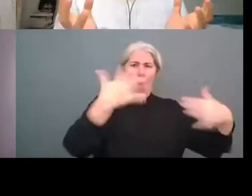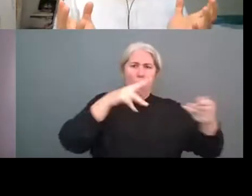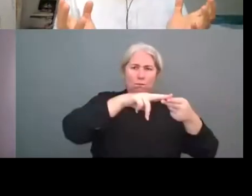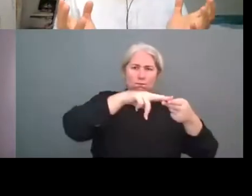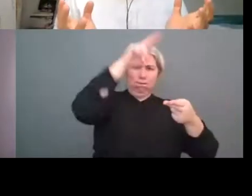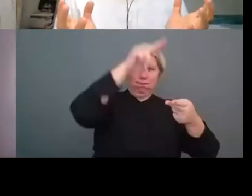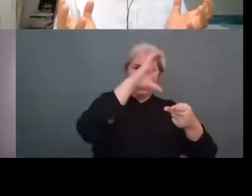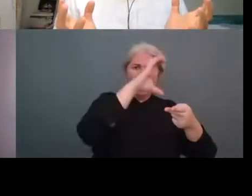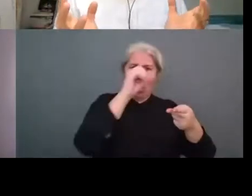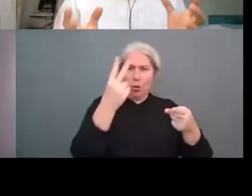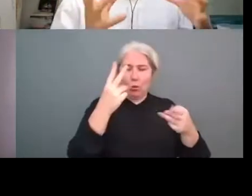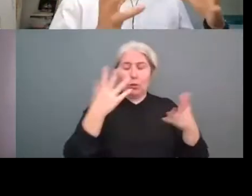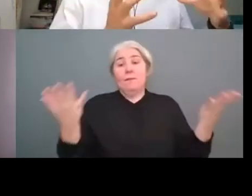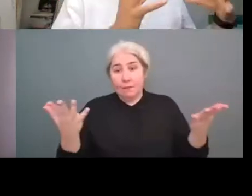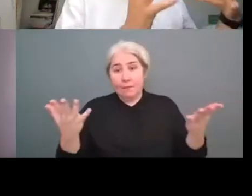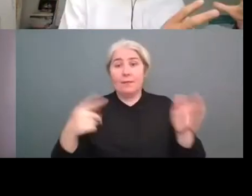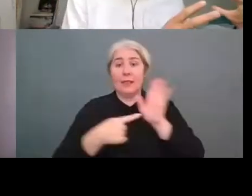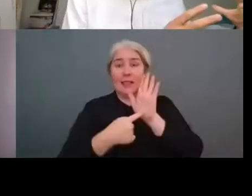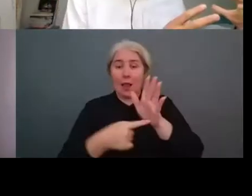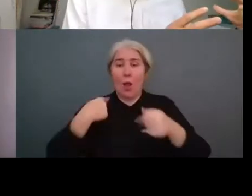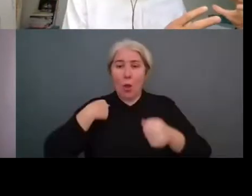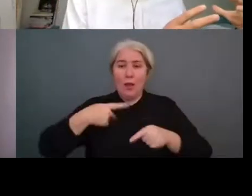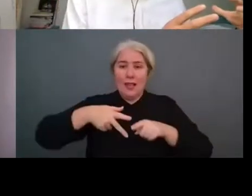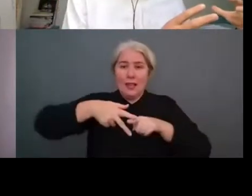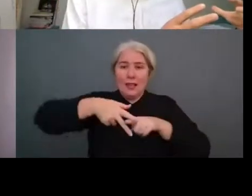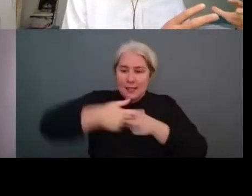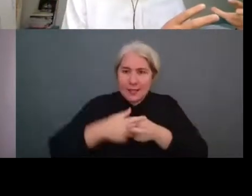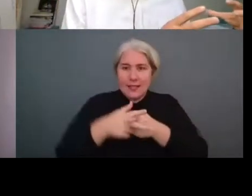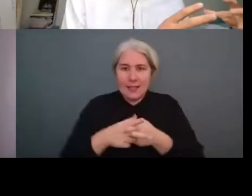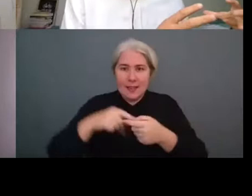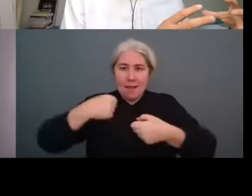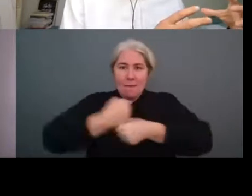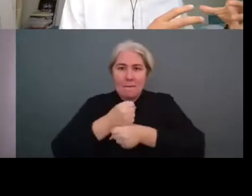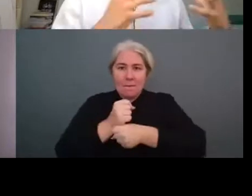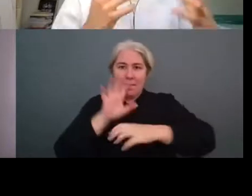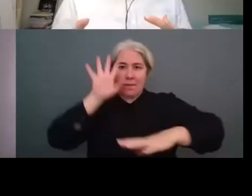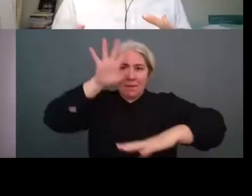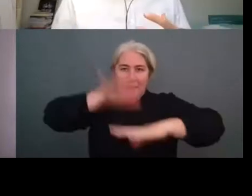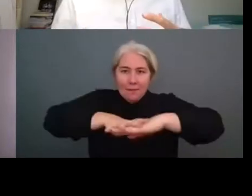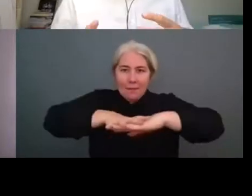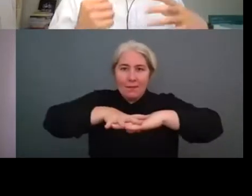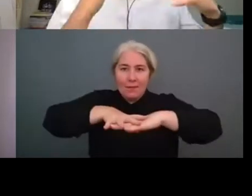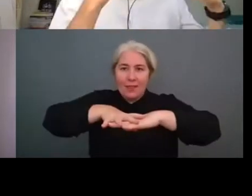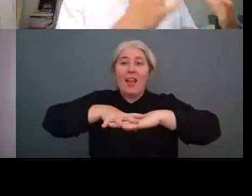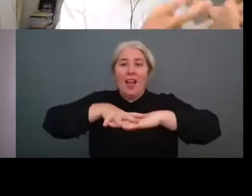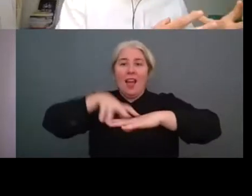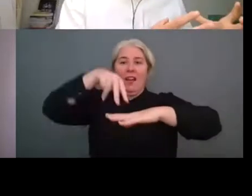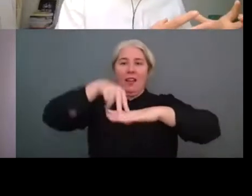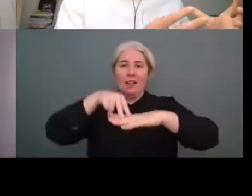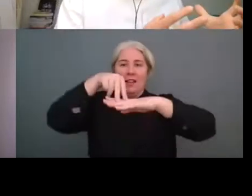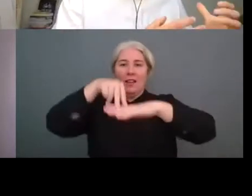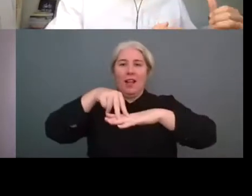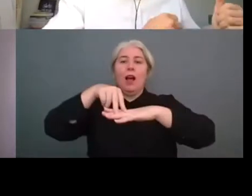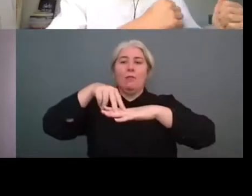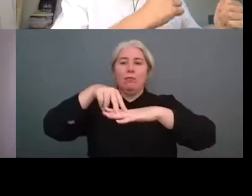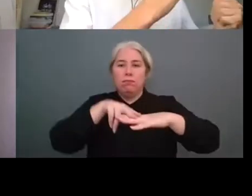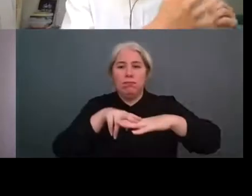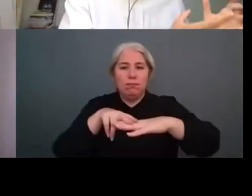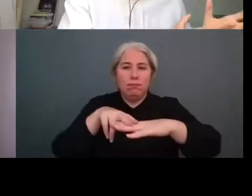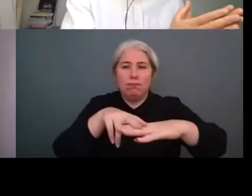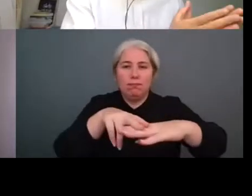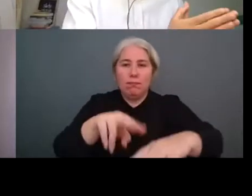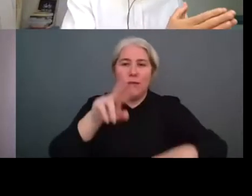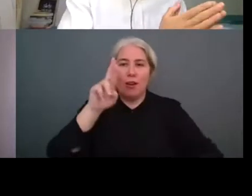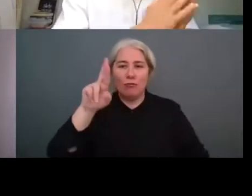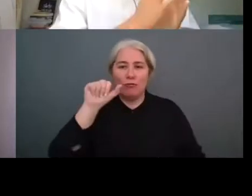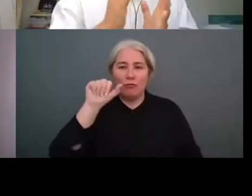of the raft to build it only from secondhand materials so that's also a big shift and so when it's secondhand we think okay if we